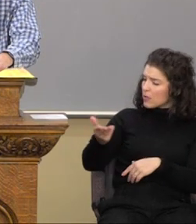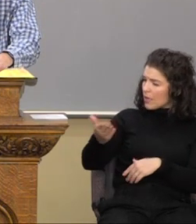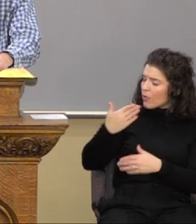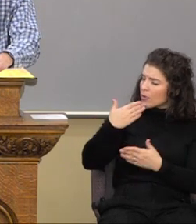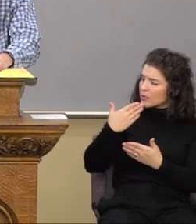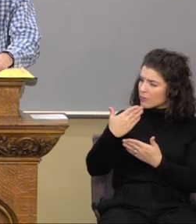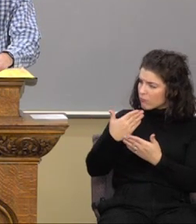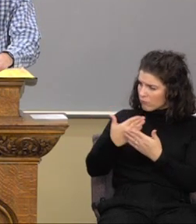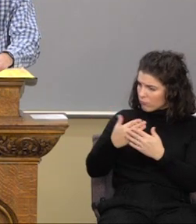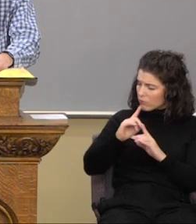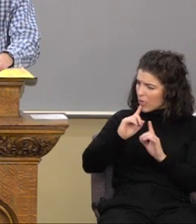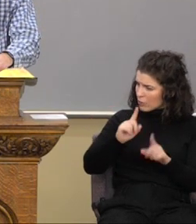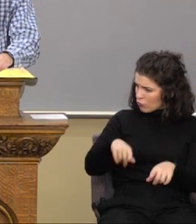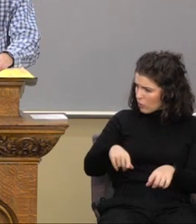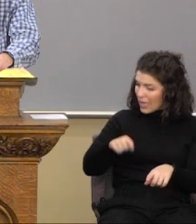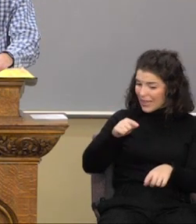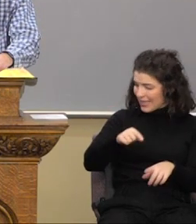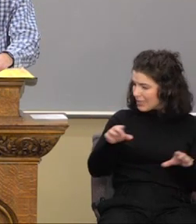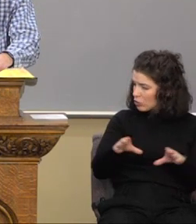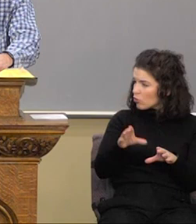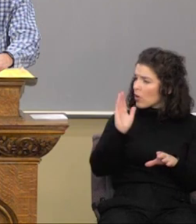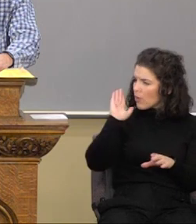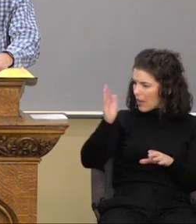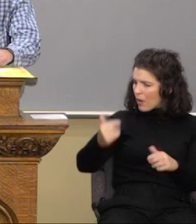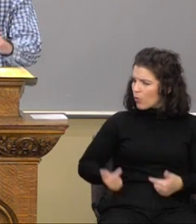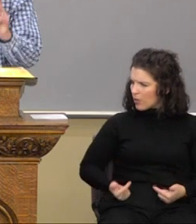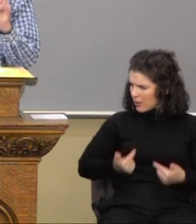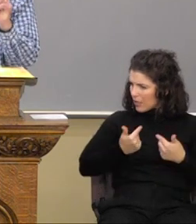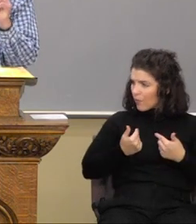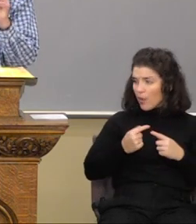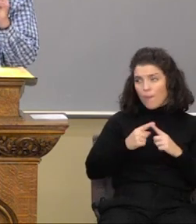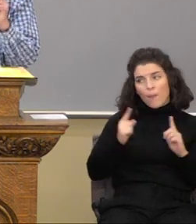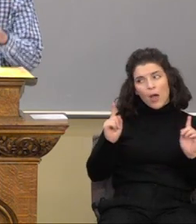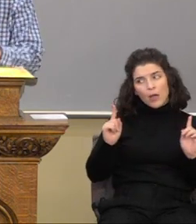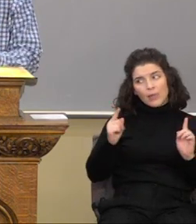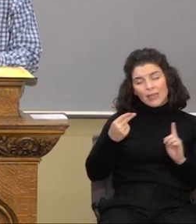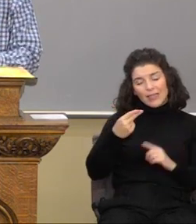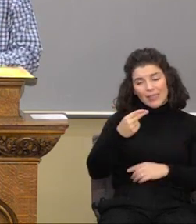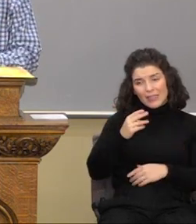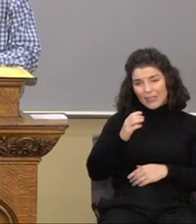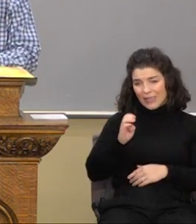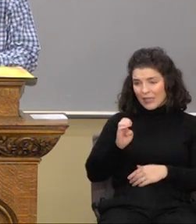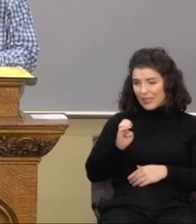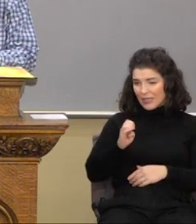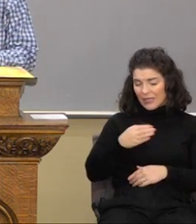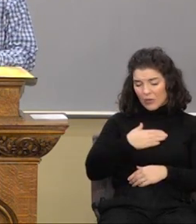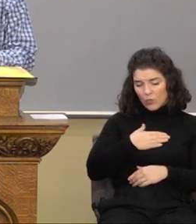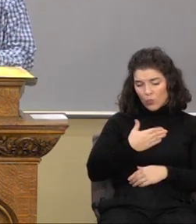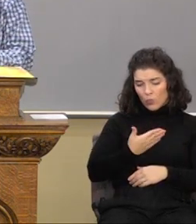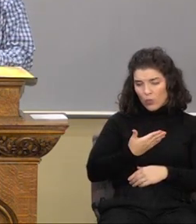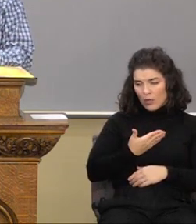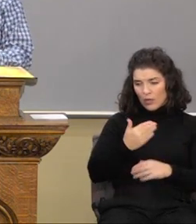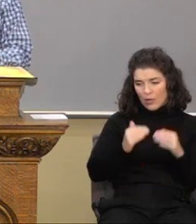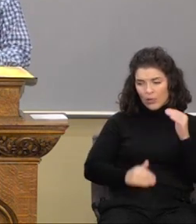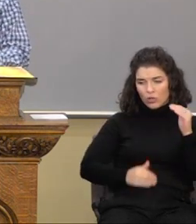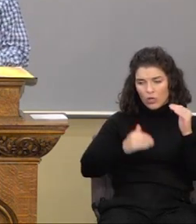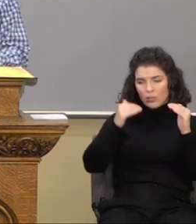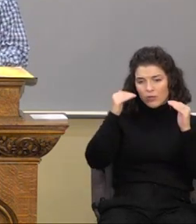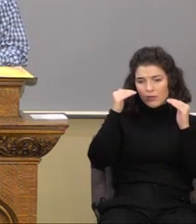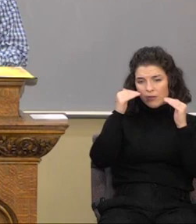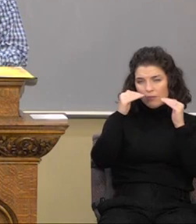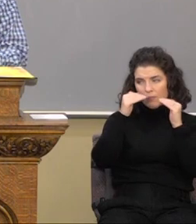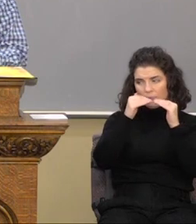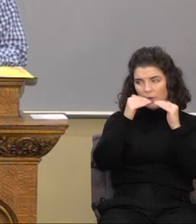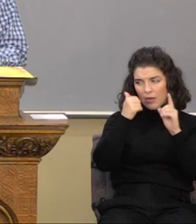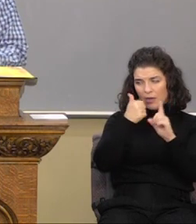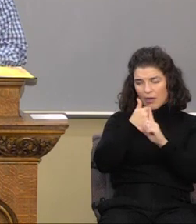answered right. This do, and thou shalt live. But he, willing to justify himself,